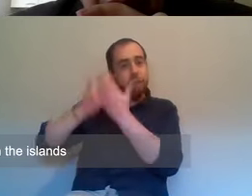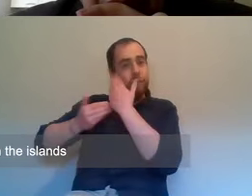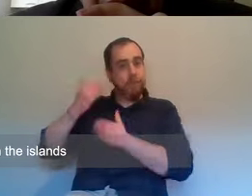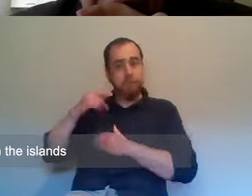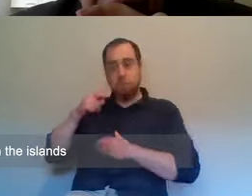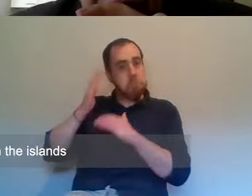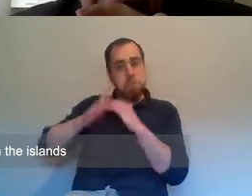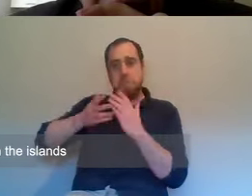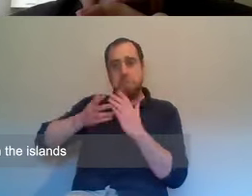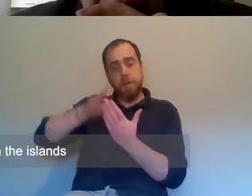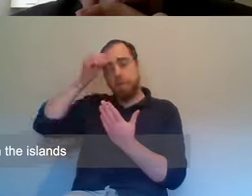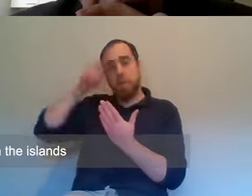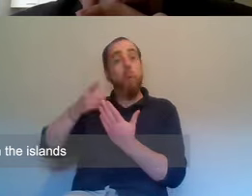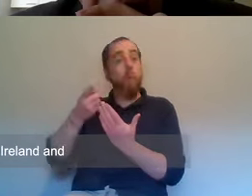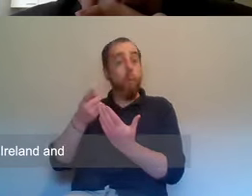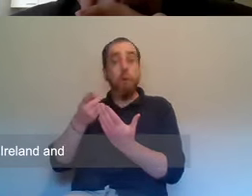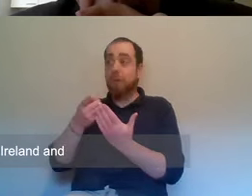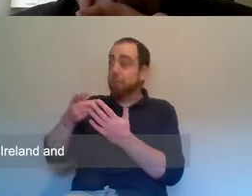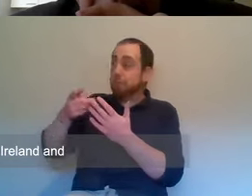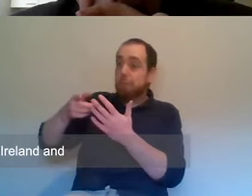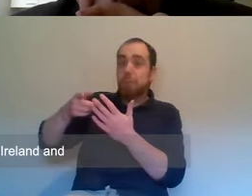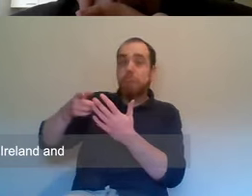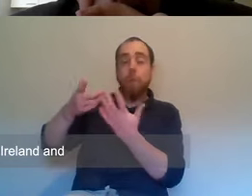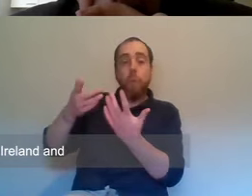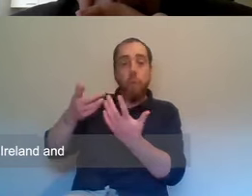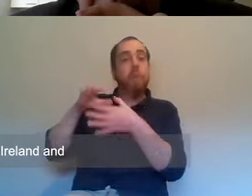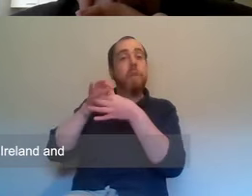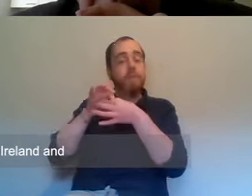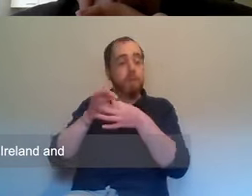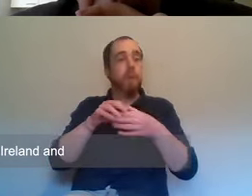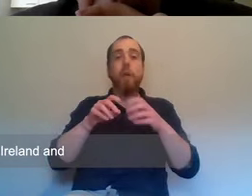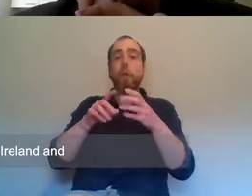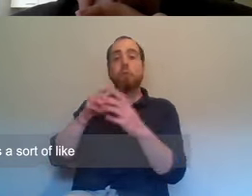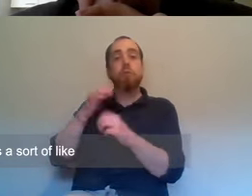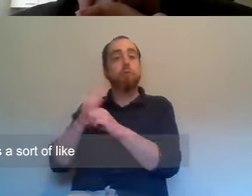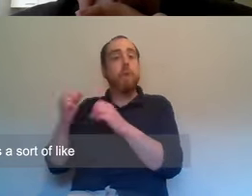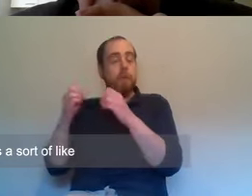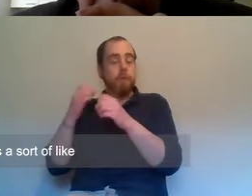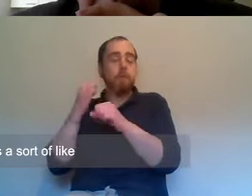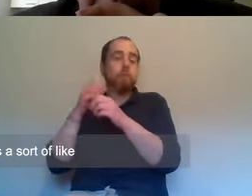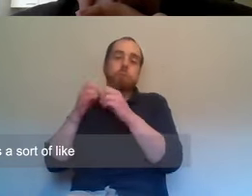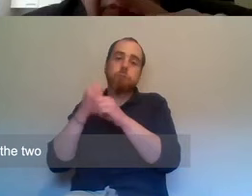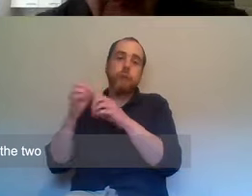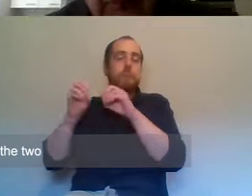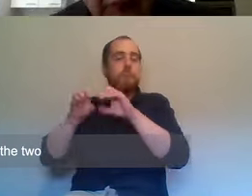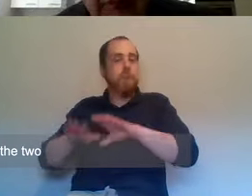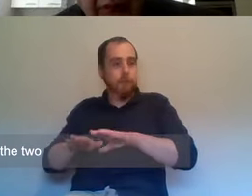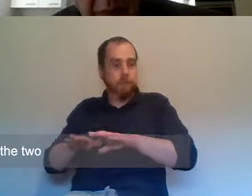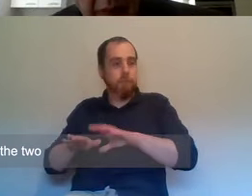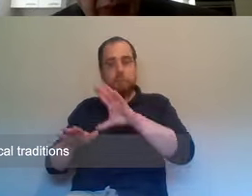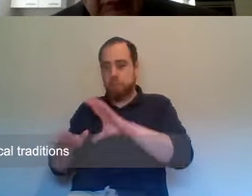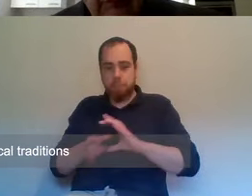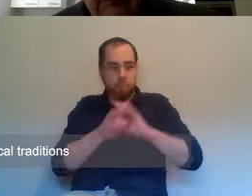the islands of Great Britain and, and Ireland and Northern Ireland. That's a sort of like bridge between the two islands